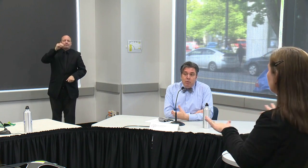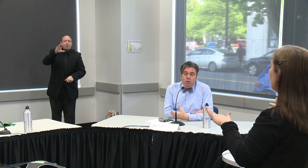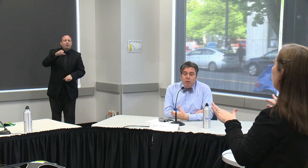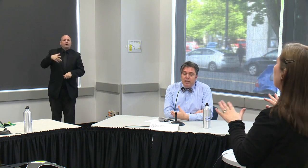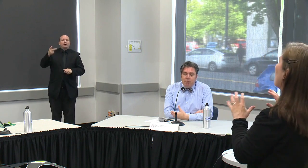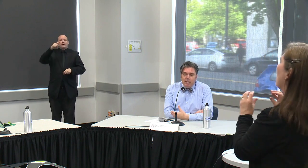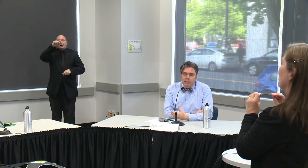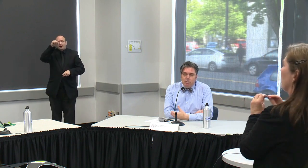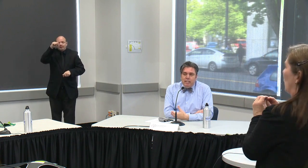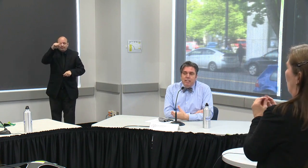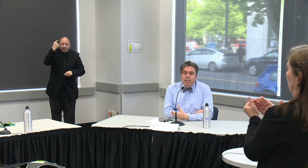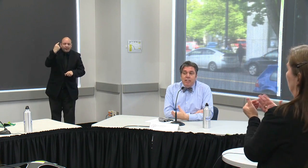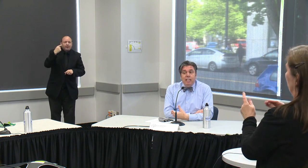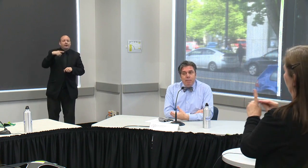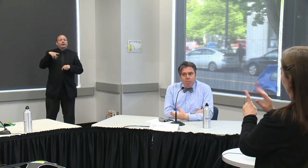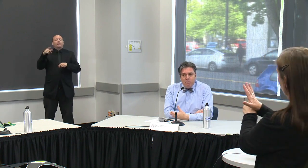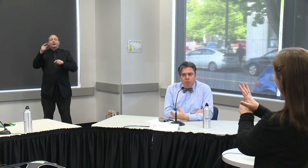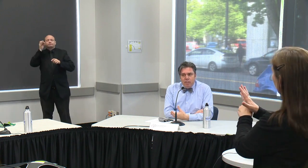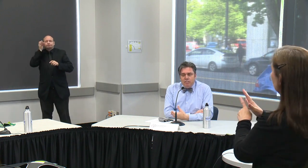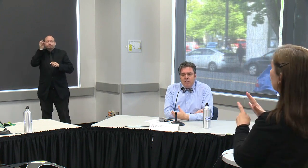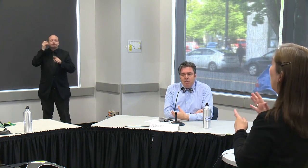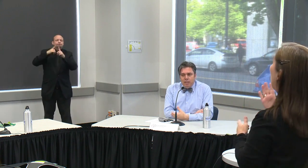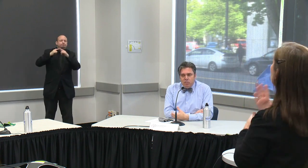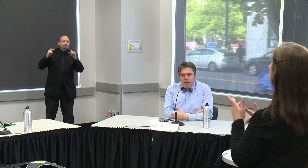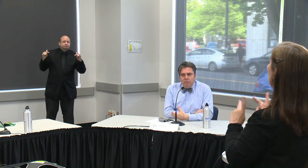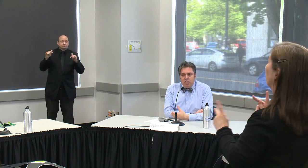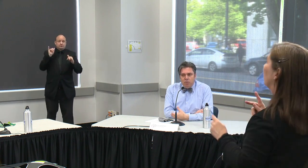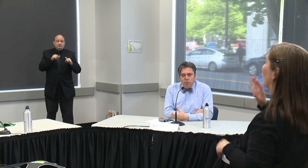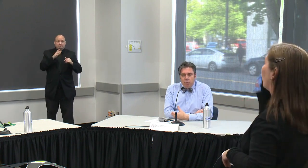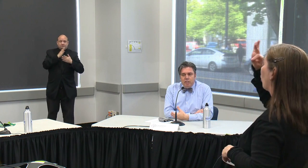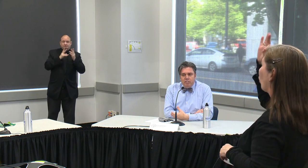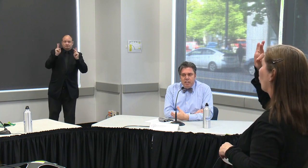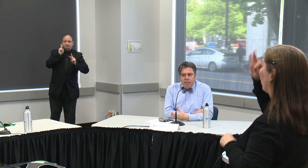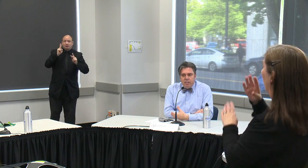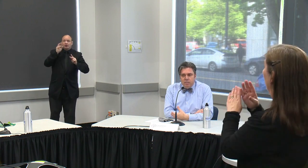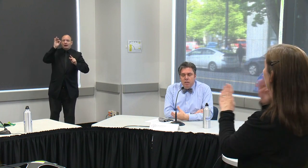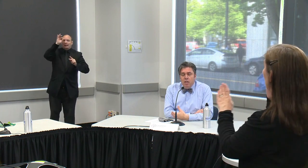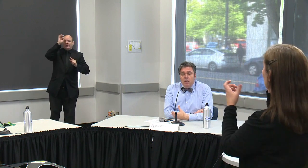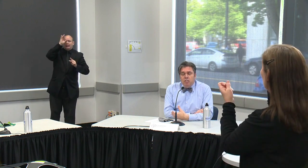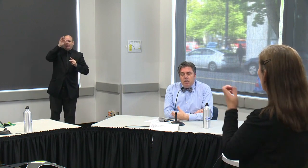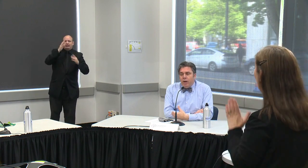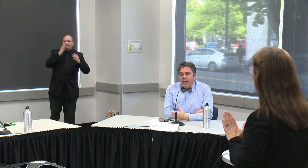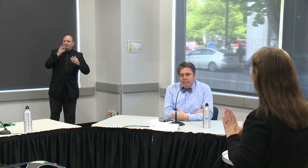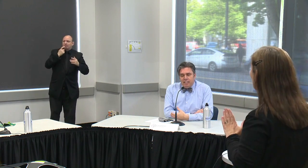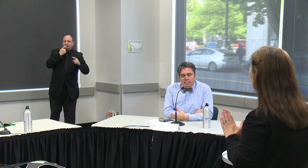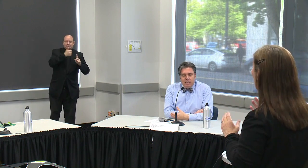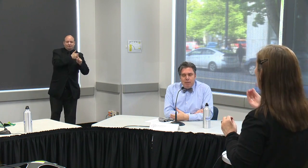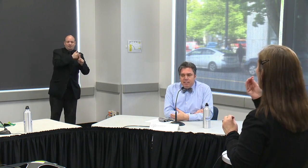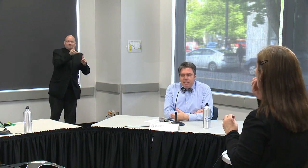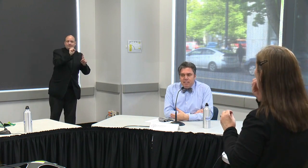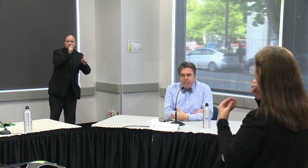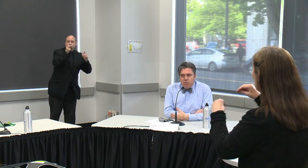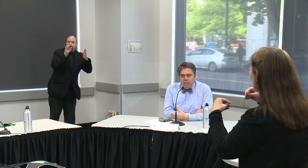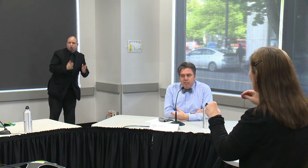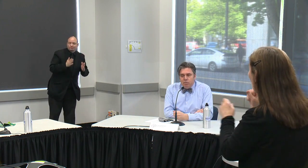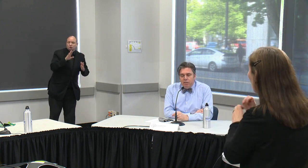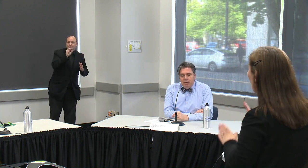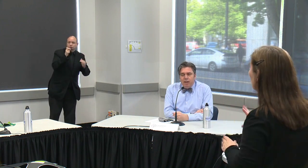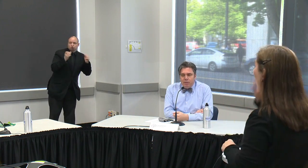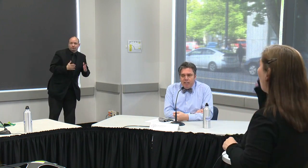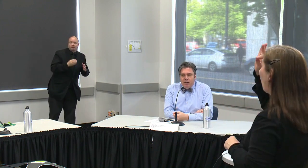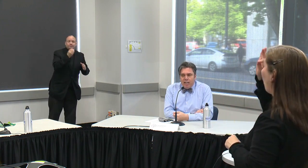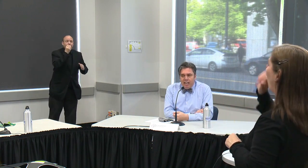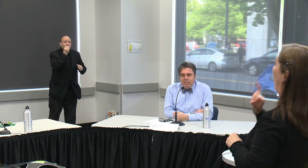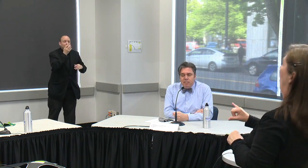people who are working in places we didn't think about before this our bus drivers our grocery workers and others so as testing capacity is increased